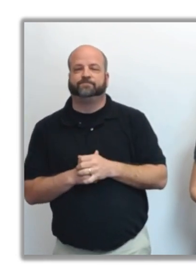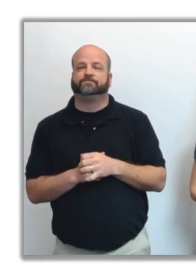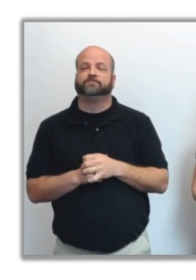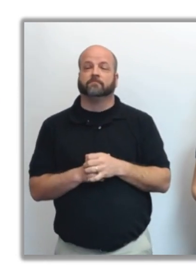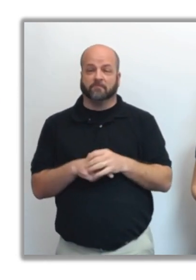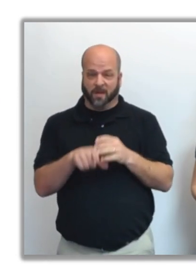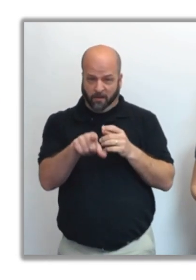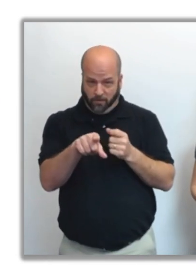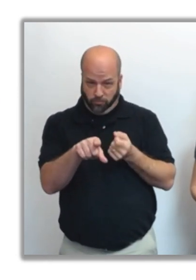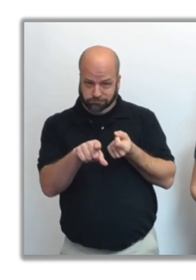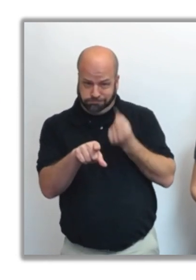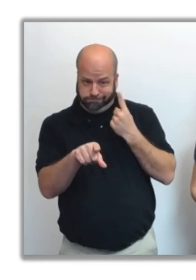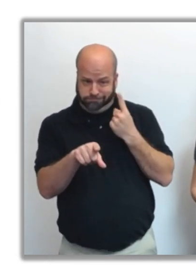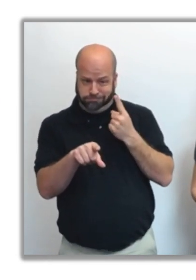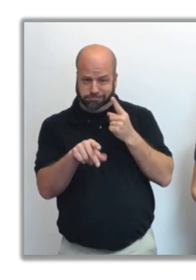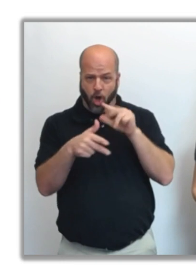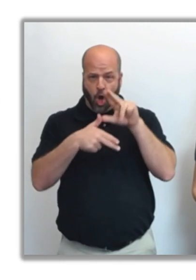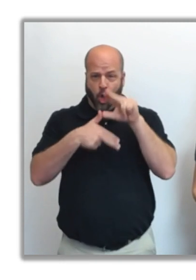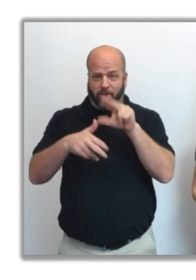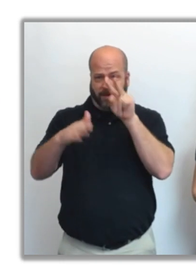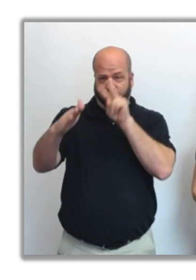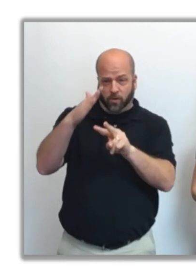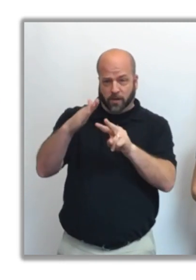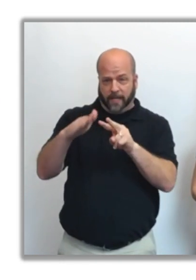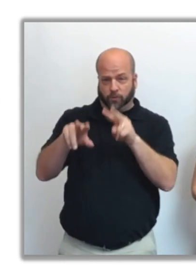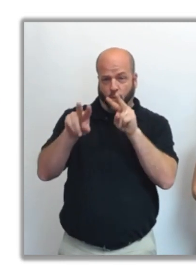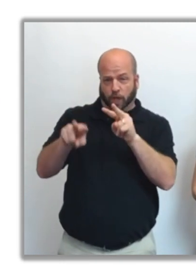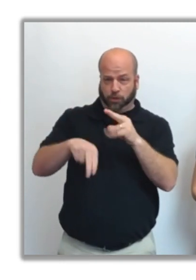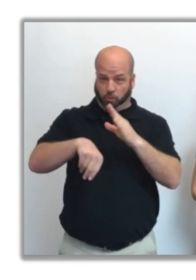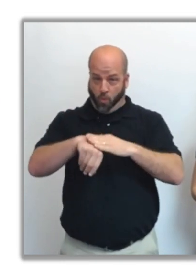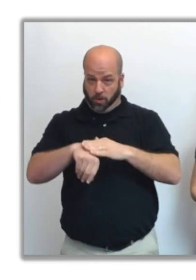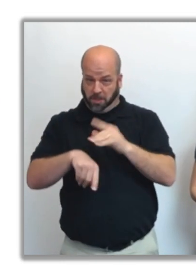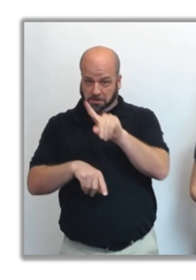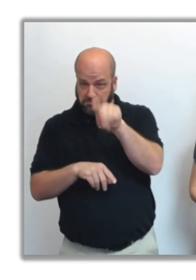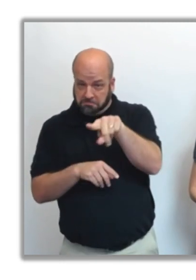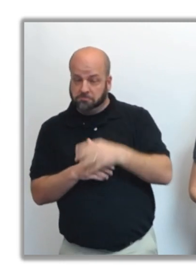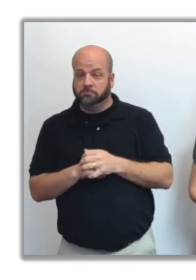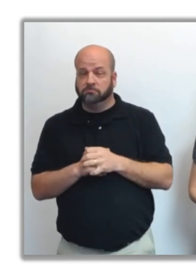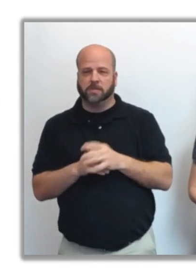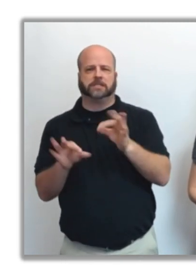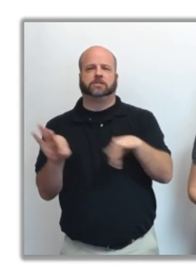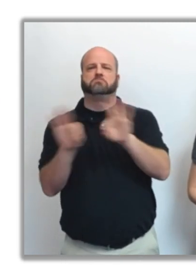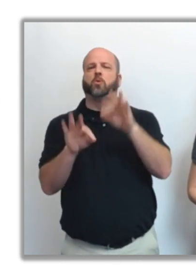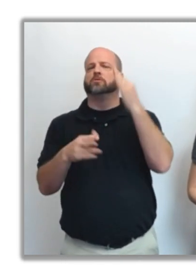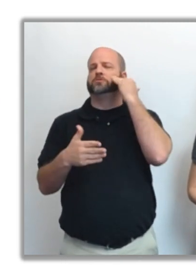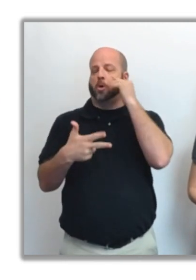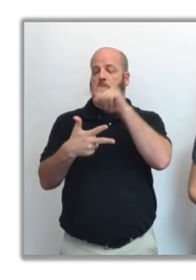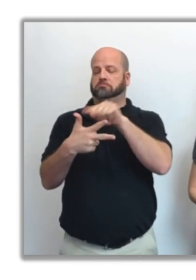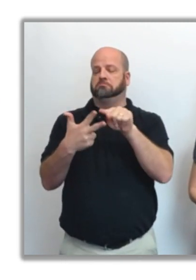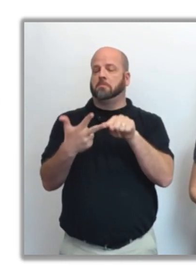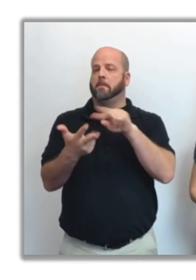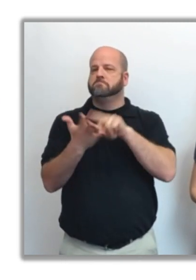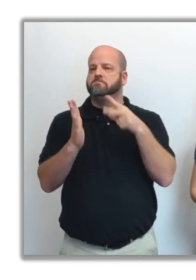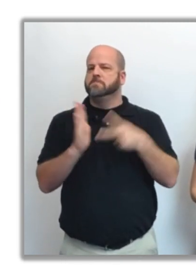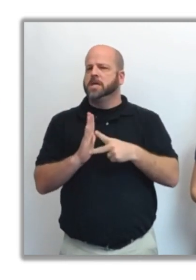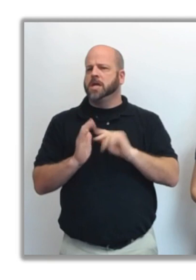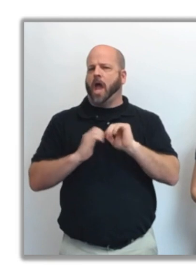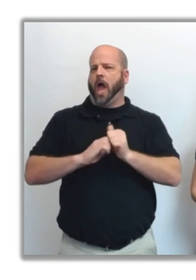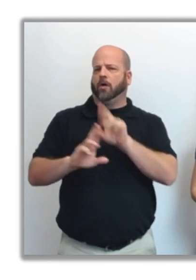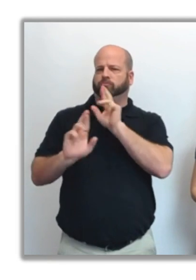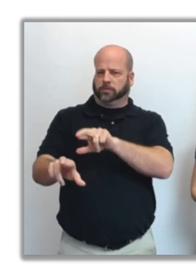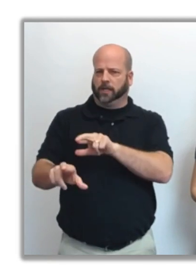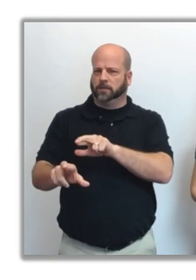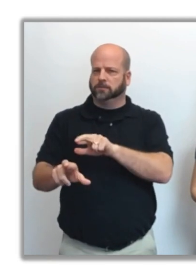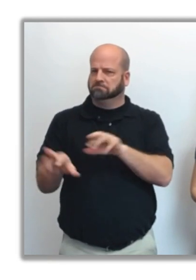Do you understand hurricane forecasts, watches, and warnings? It is important to know what these products mean and how you should react.